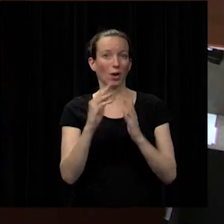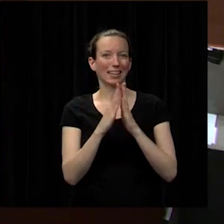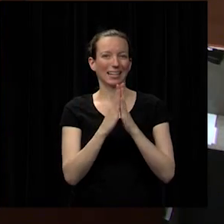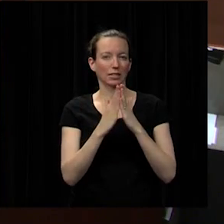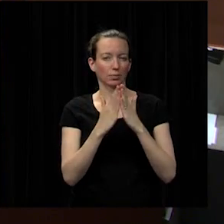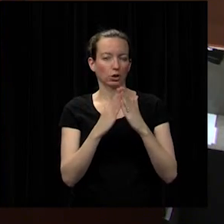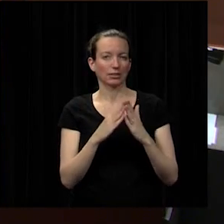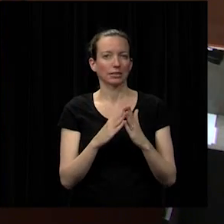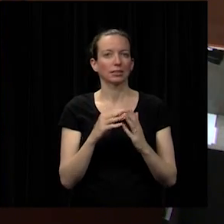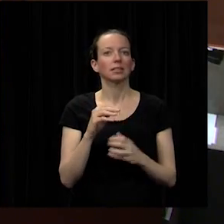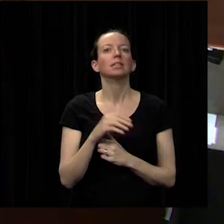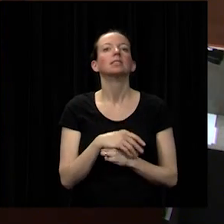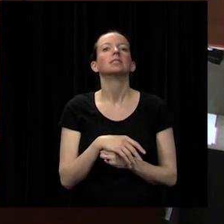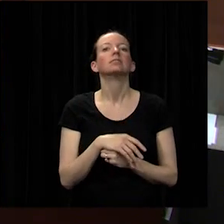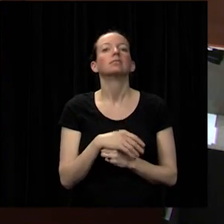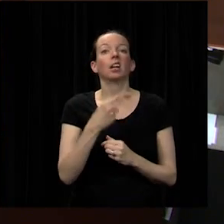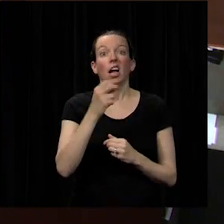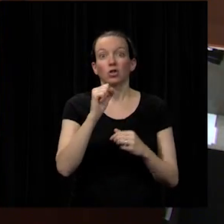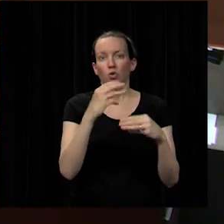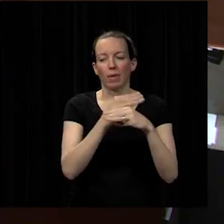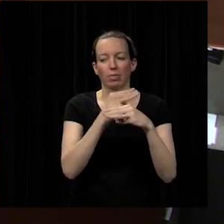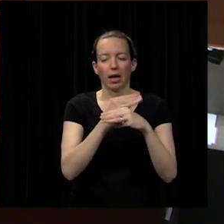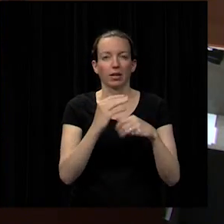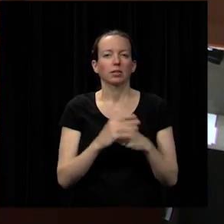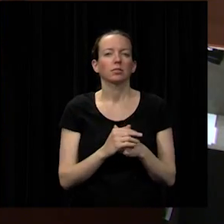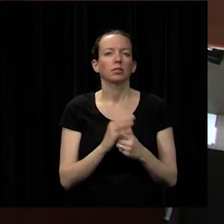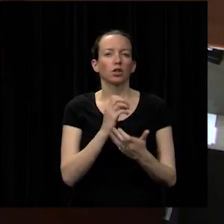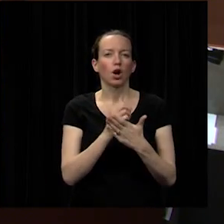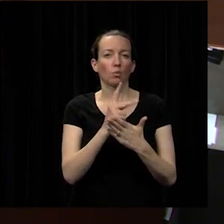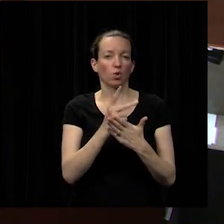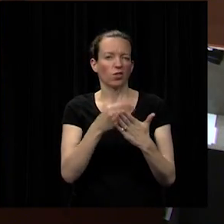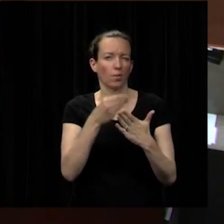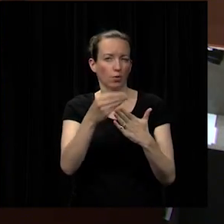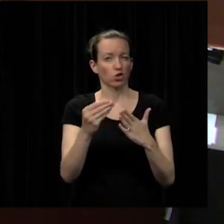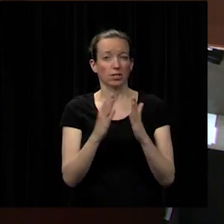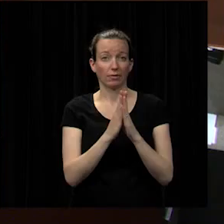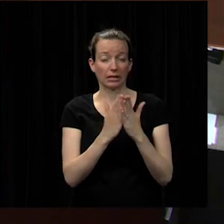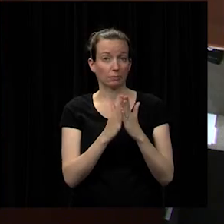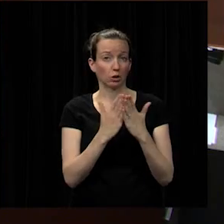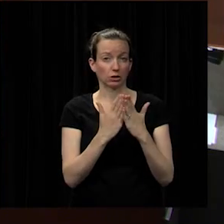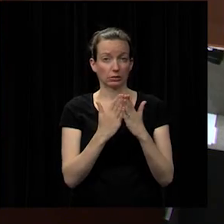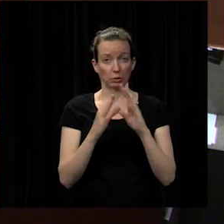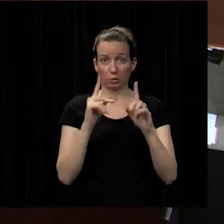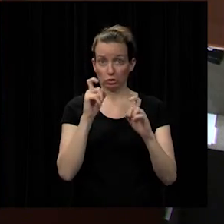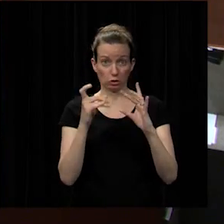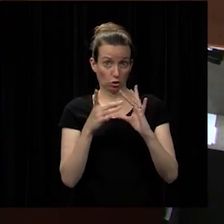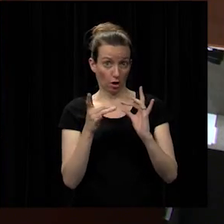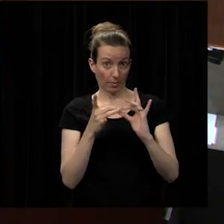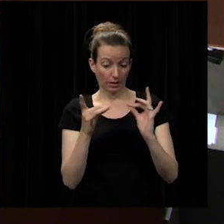this is to approve that the purchase of textbooks any questions or comments